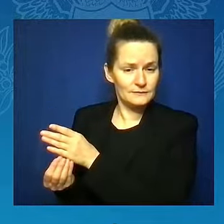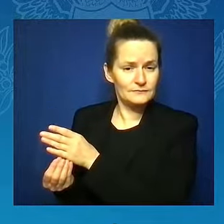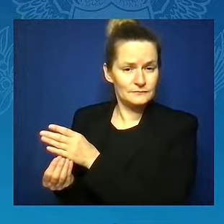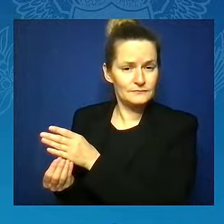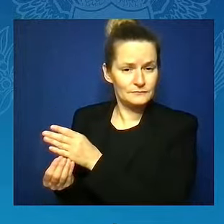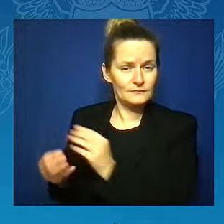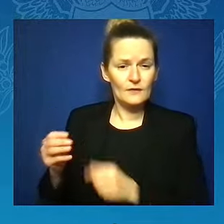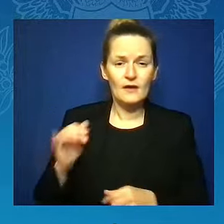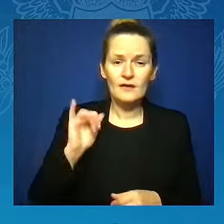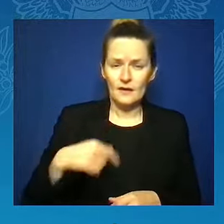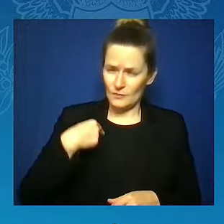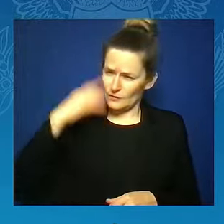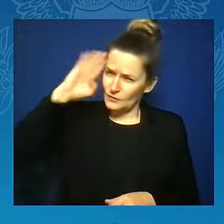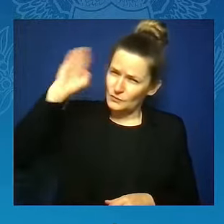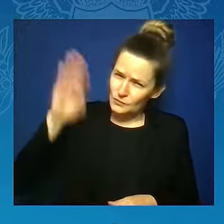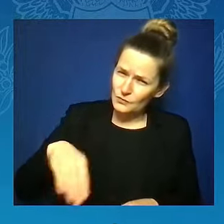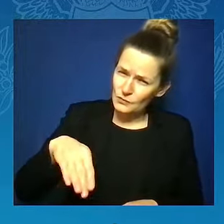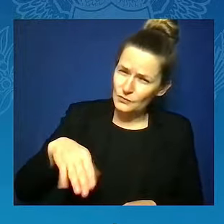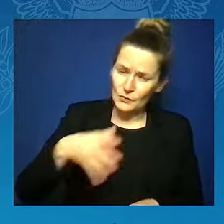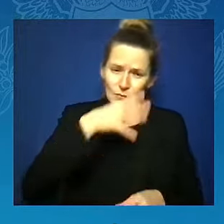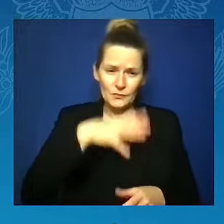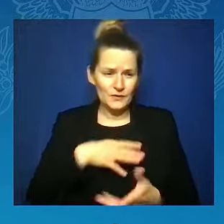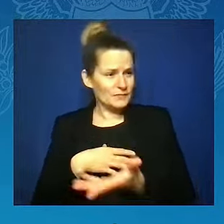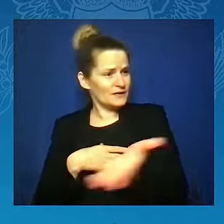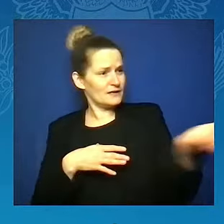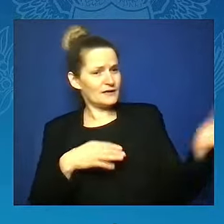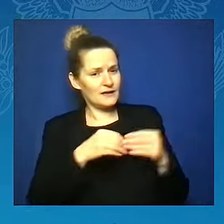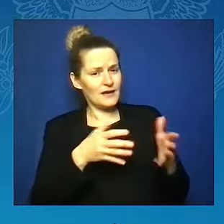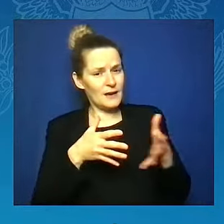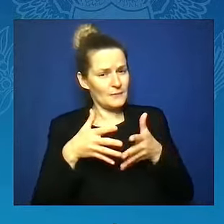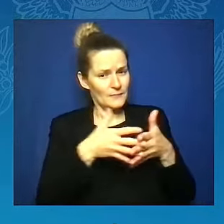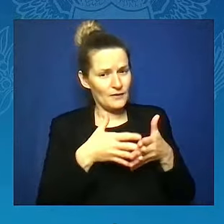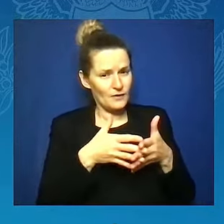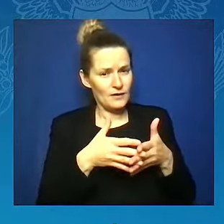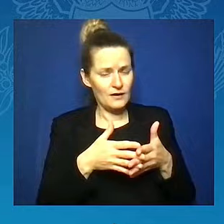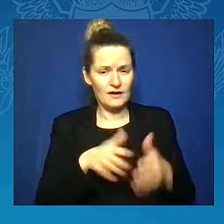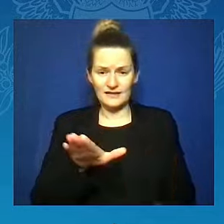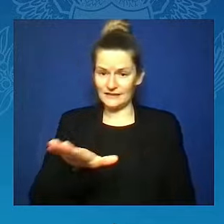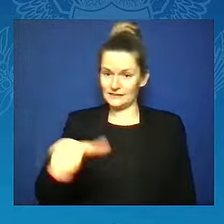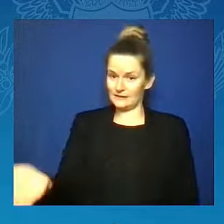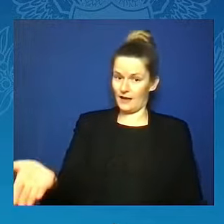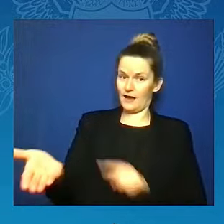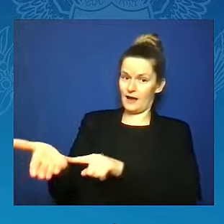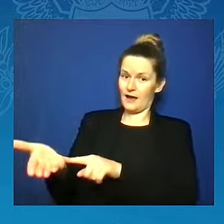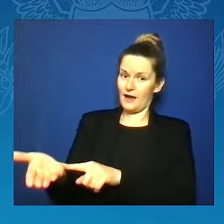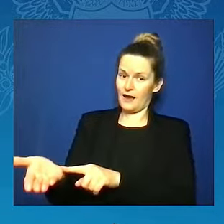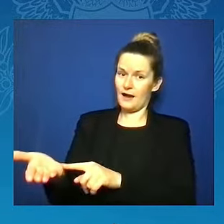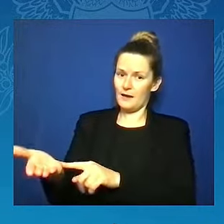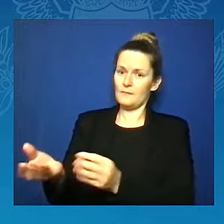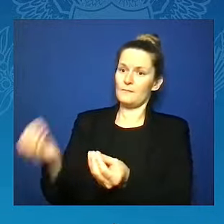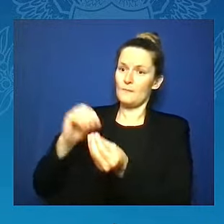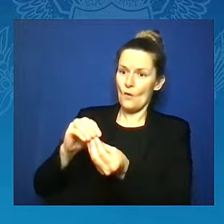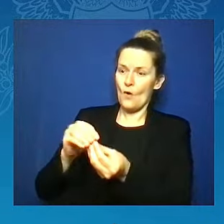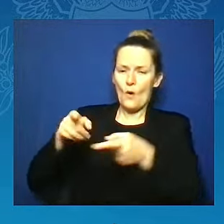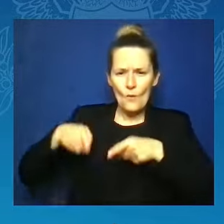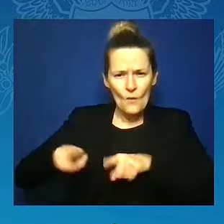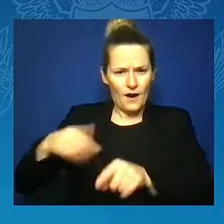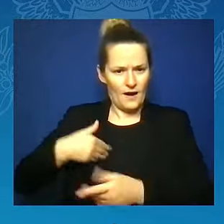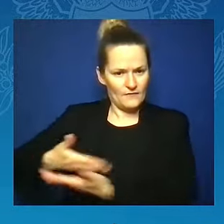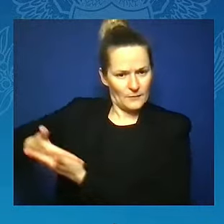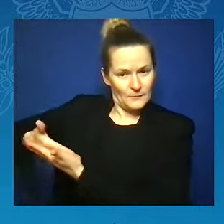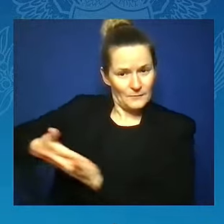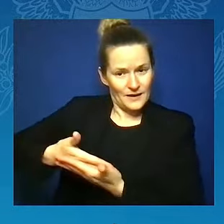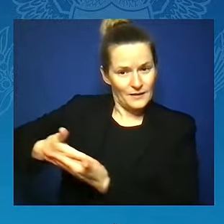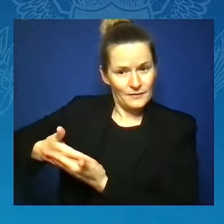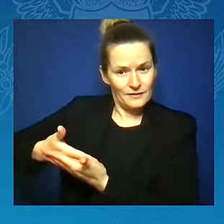childbirth than women in any other wealthy nation in the world. And black women are three times more likely to die